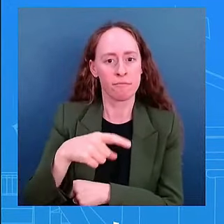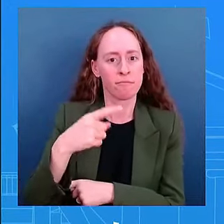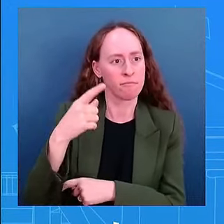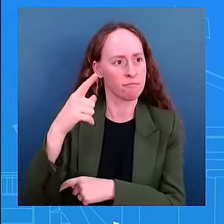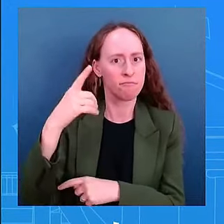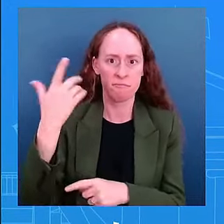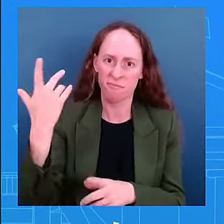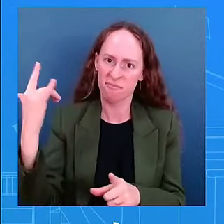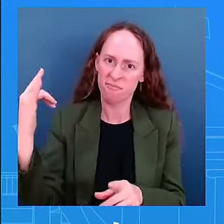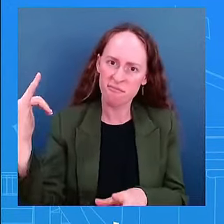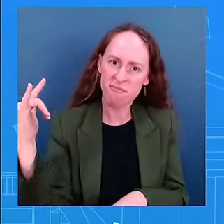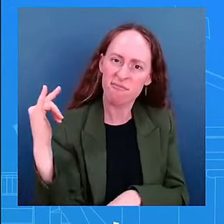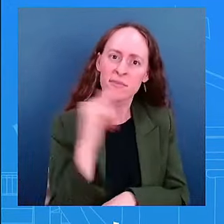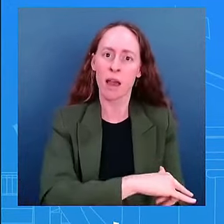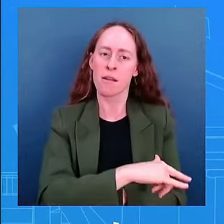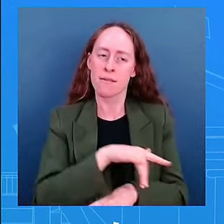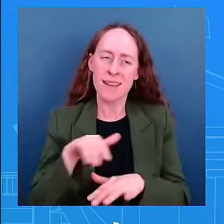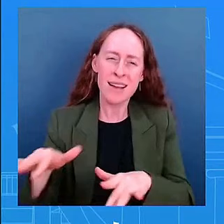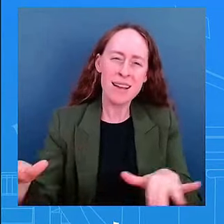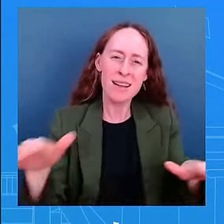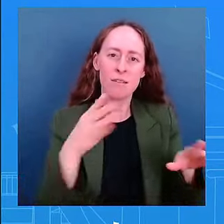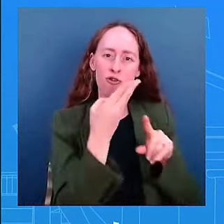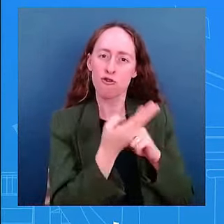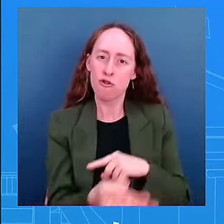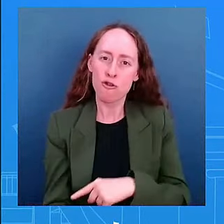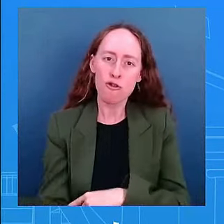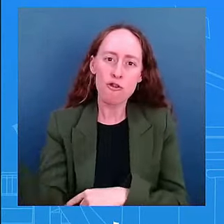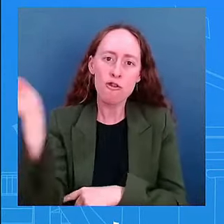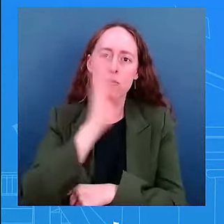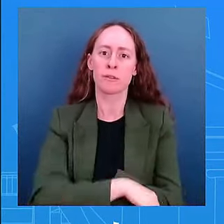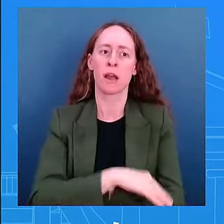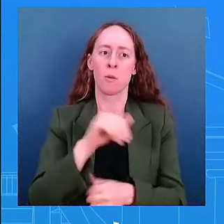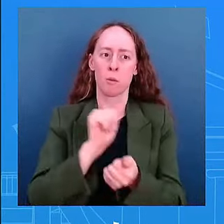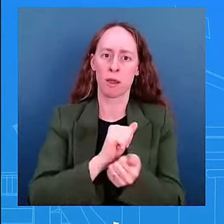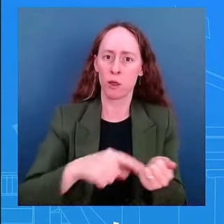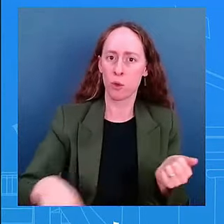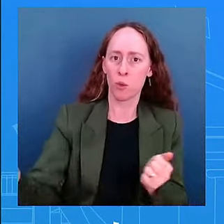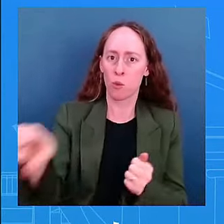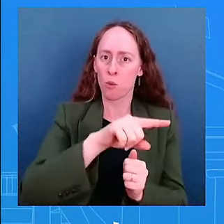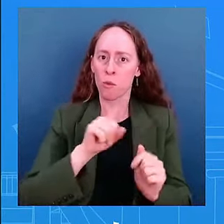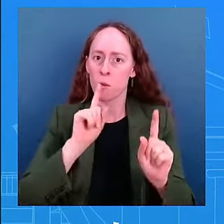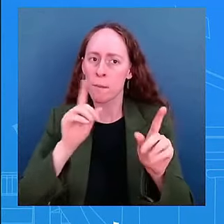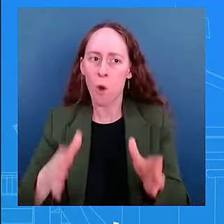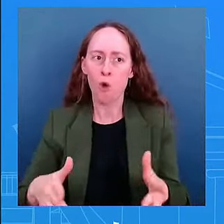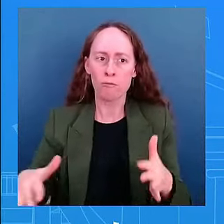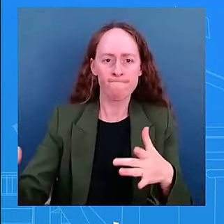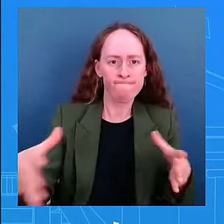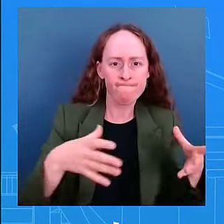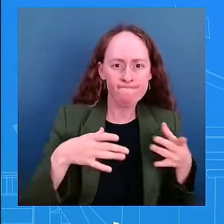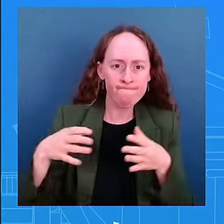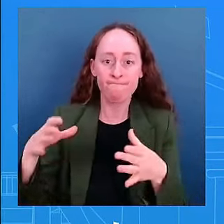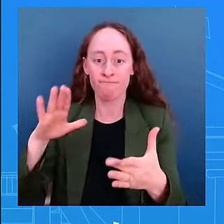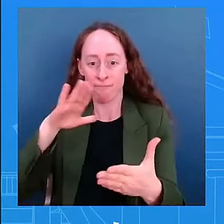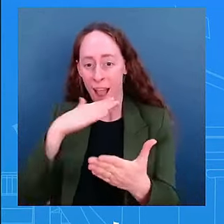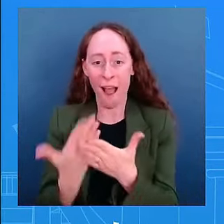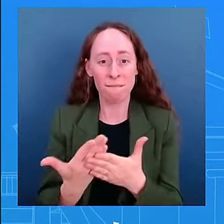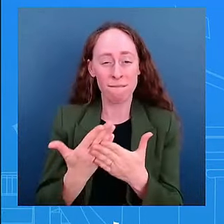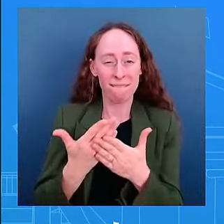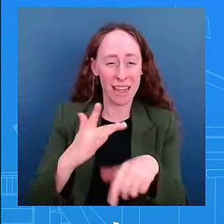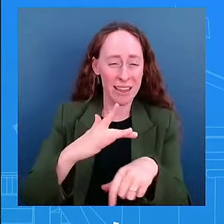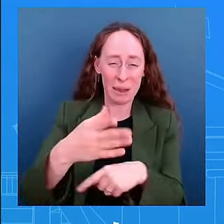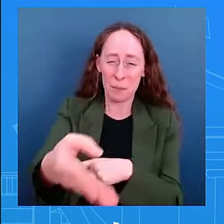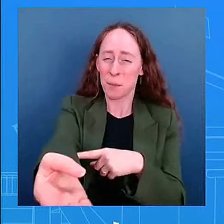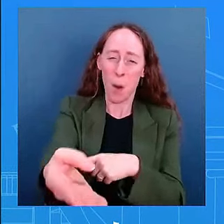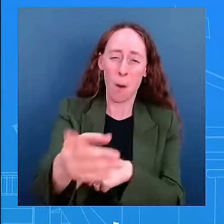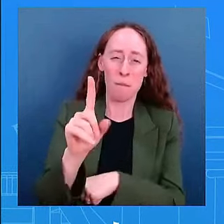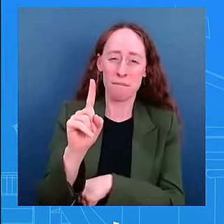times during this this uh briefing at one o'clock 1 15 in the morning taking some questions look he has a call with the president of brazil today uh